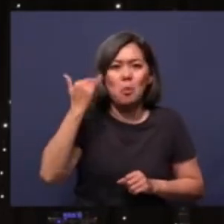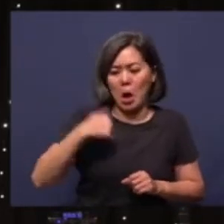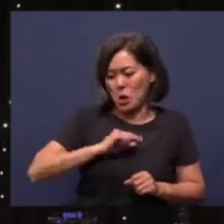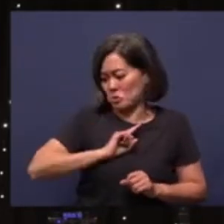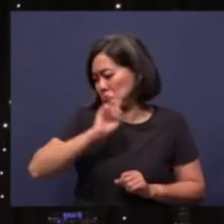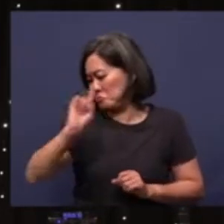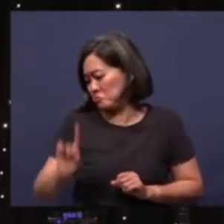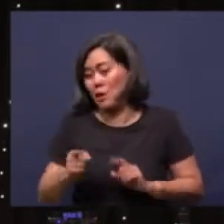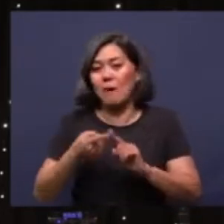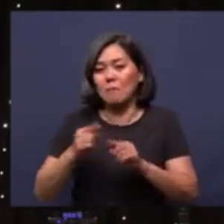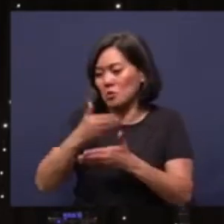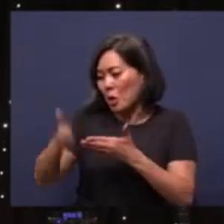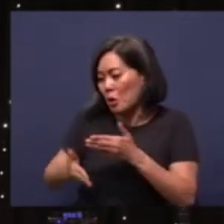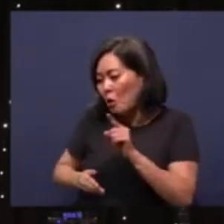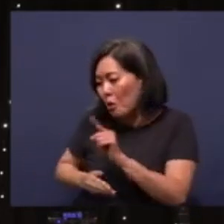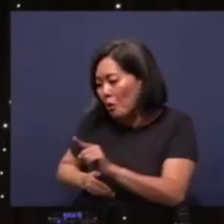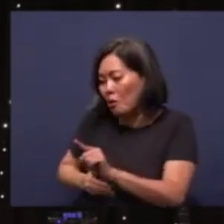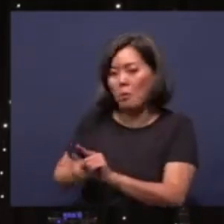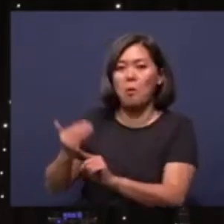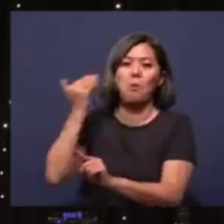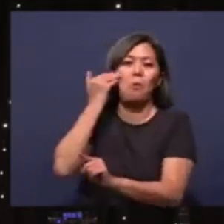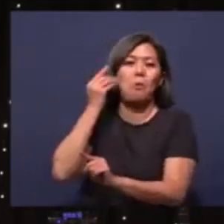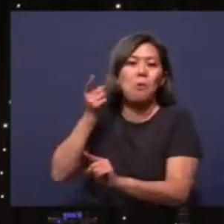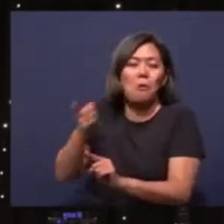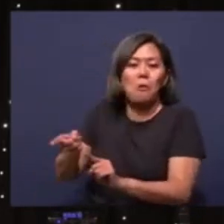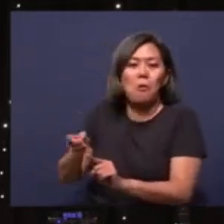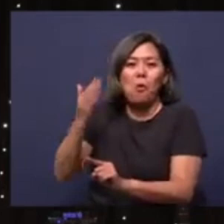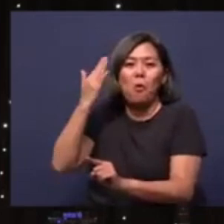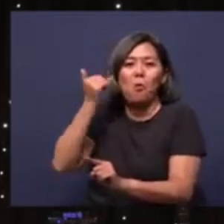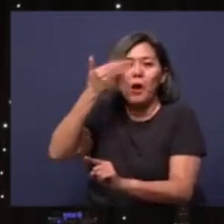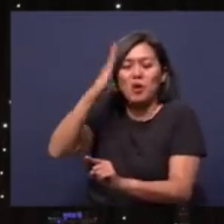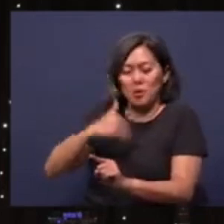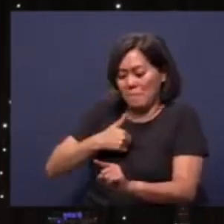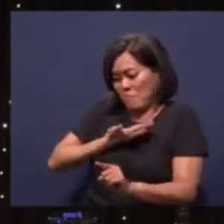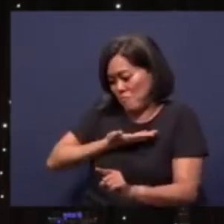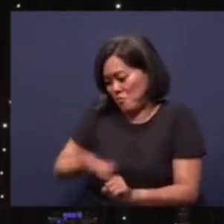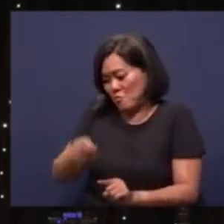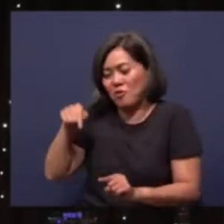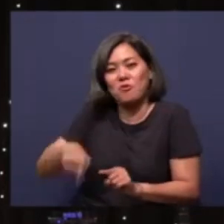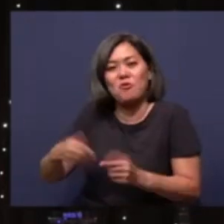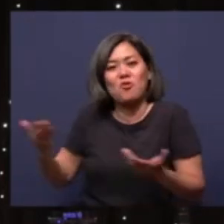at the end only I came to know why God brought me here.